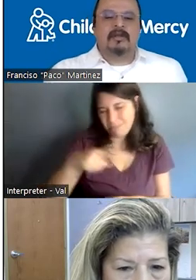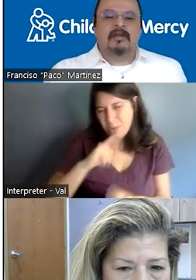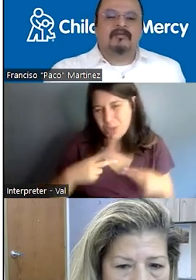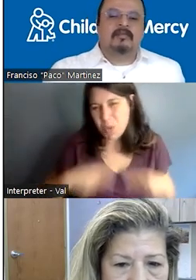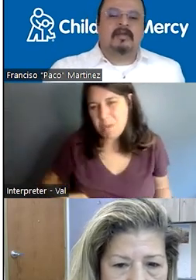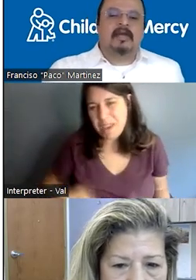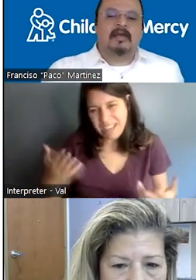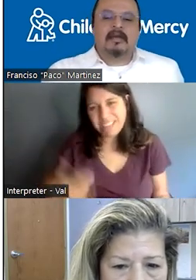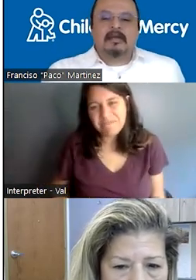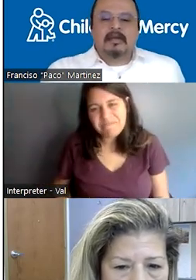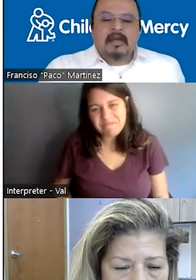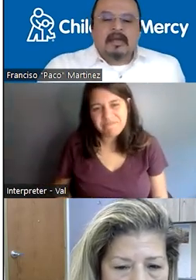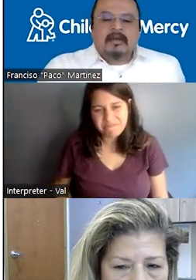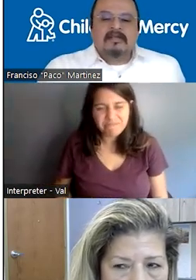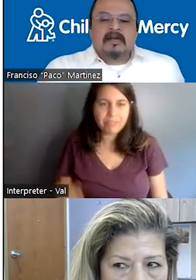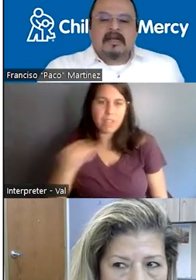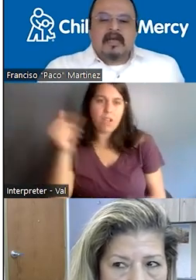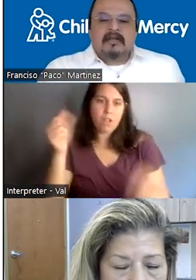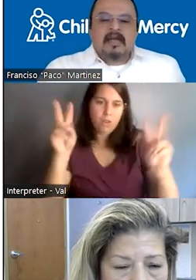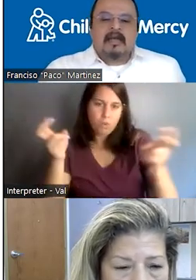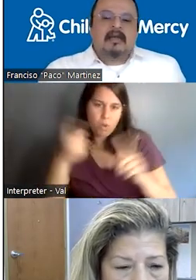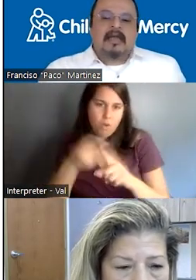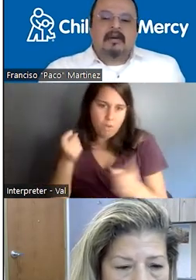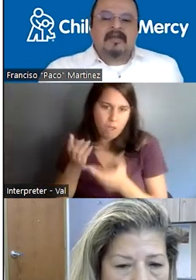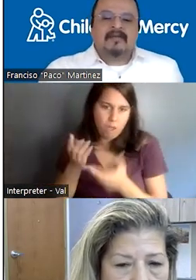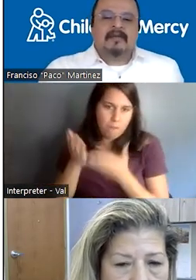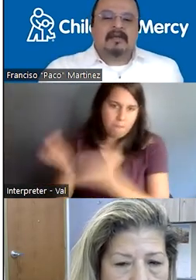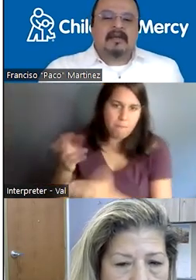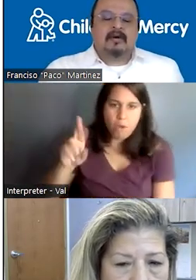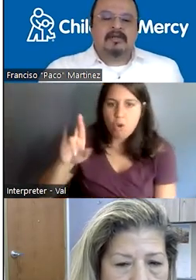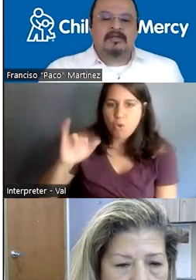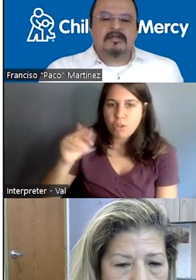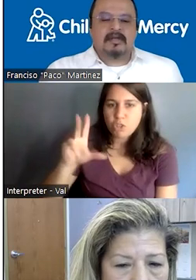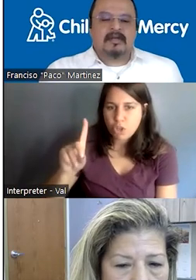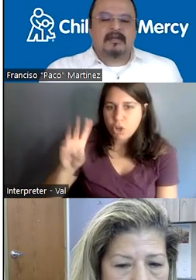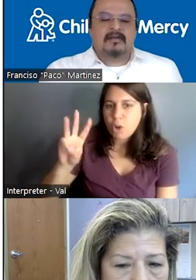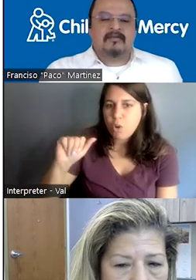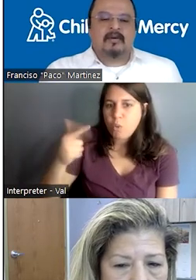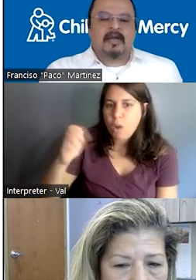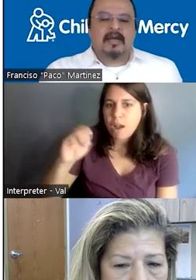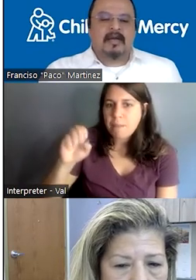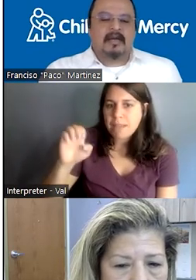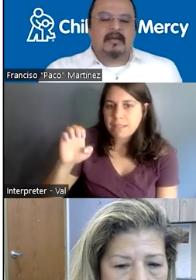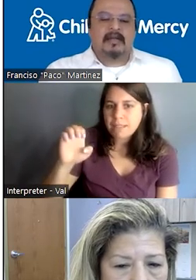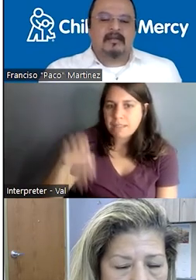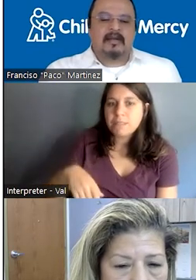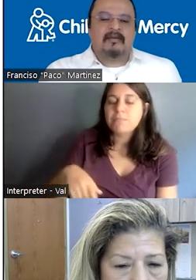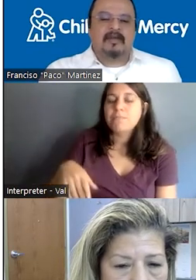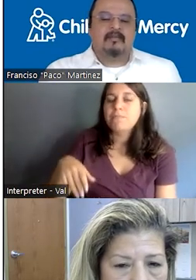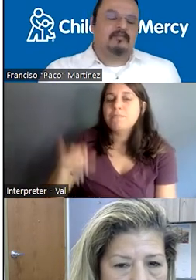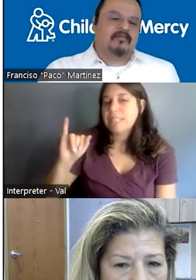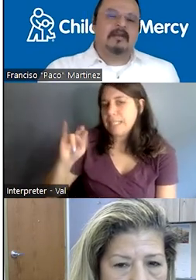from Richard Gallamy's Indian Horse. This is from a